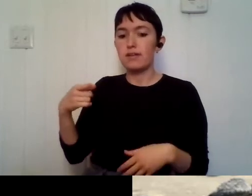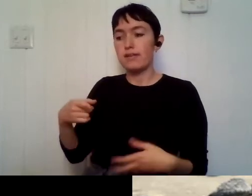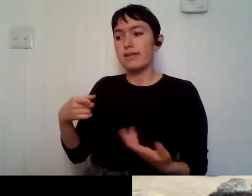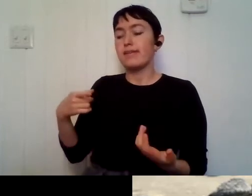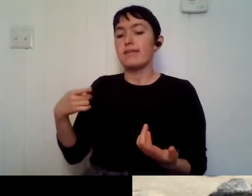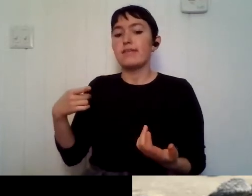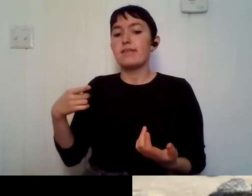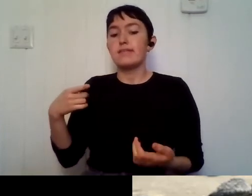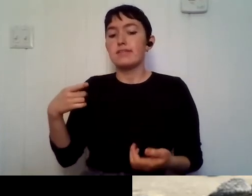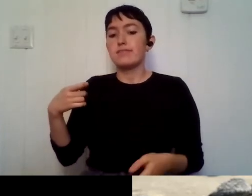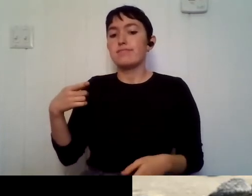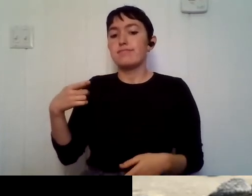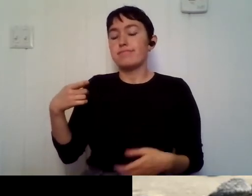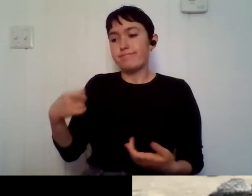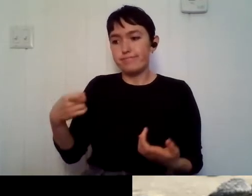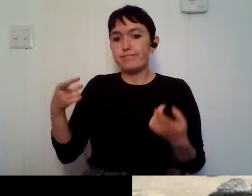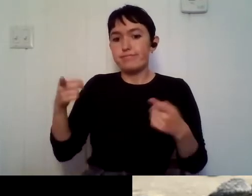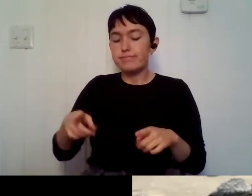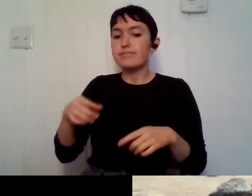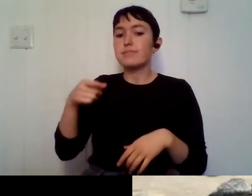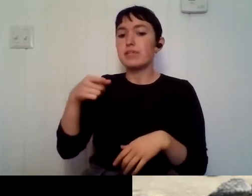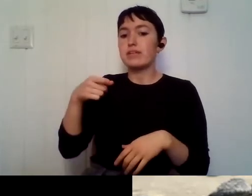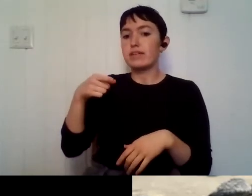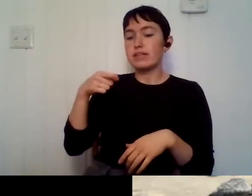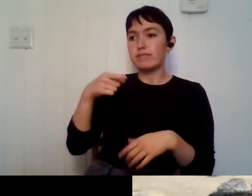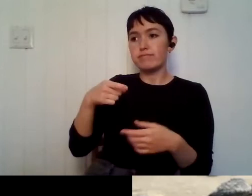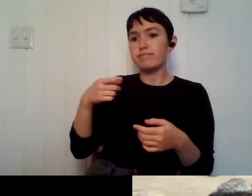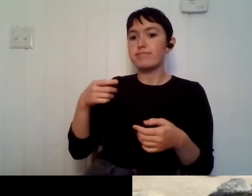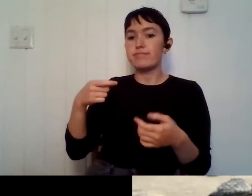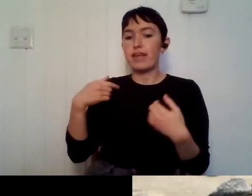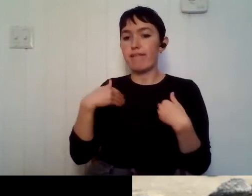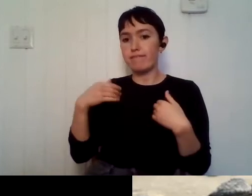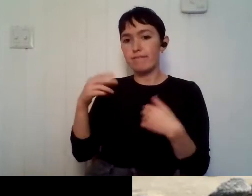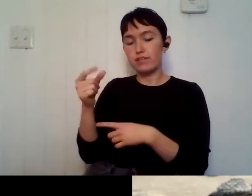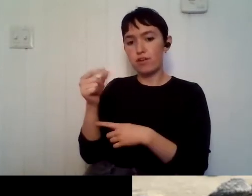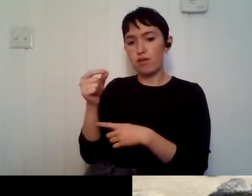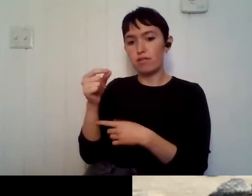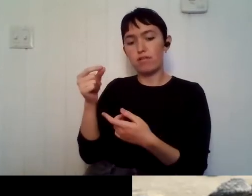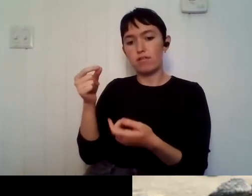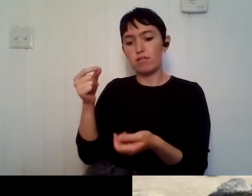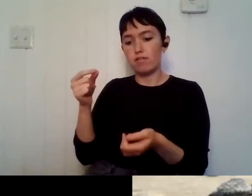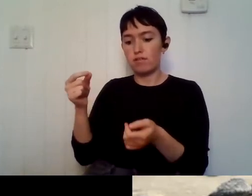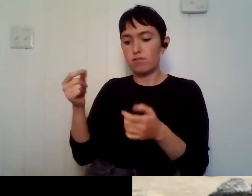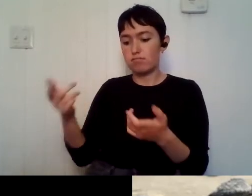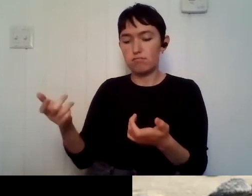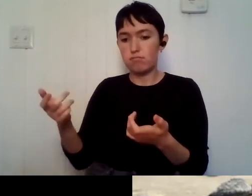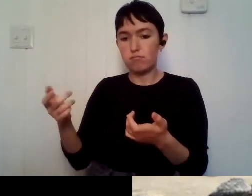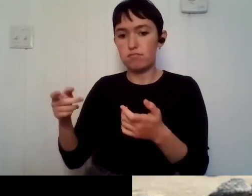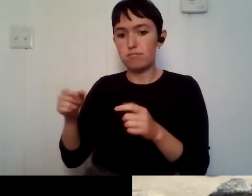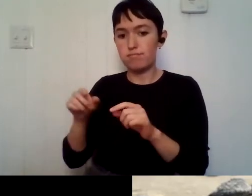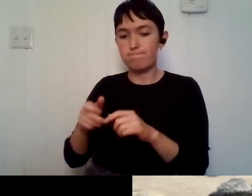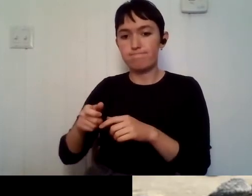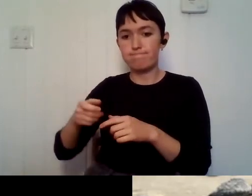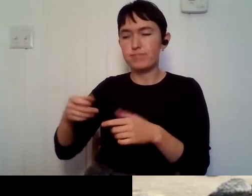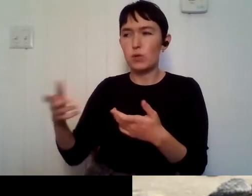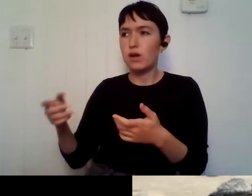dogs would have to be required on a leash and he was birding, but she called the police on them and, um, said that he was threatening